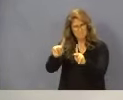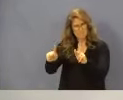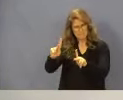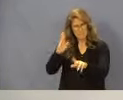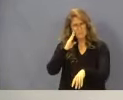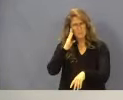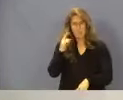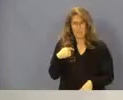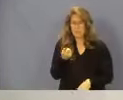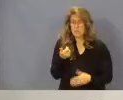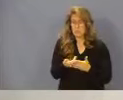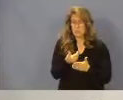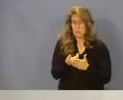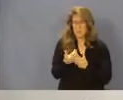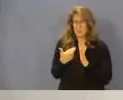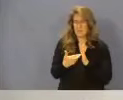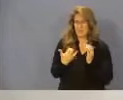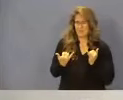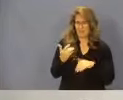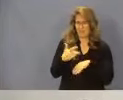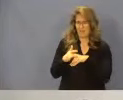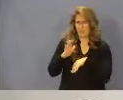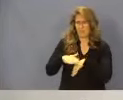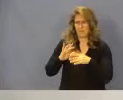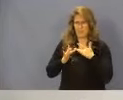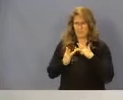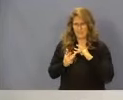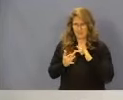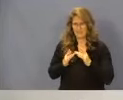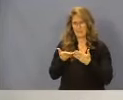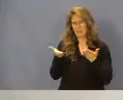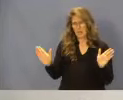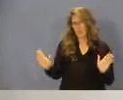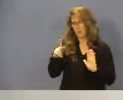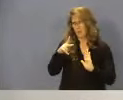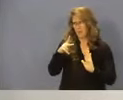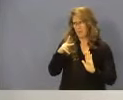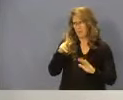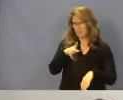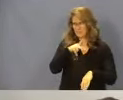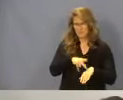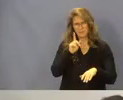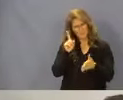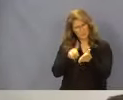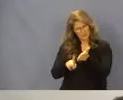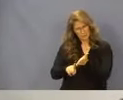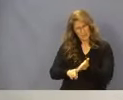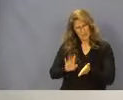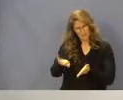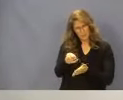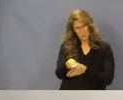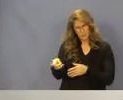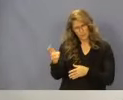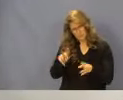resources available on the website. A general principle is please check some of those resources,